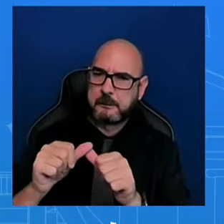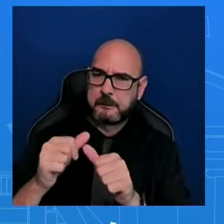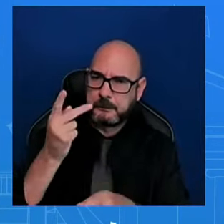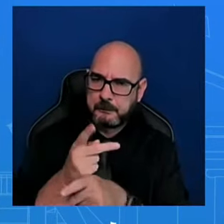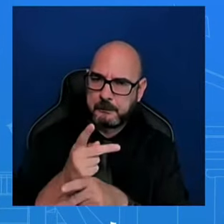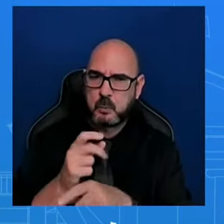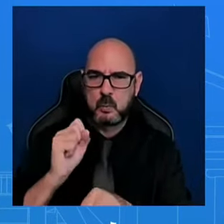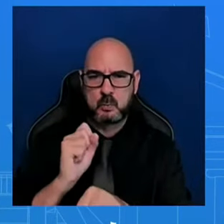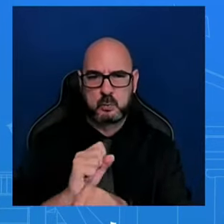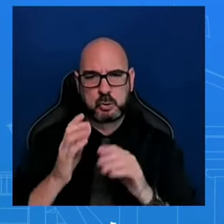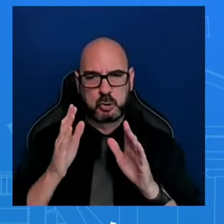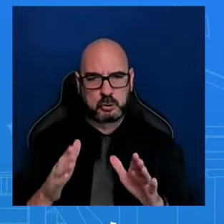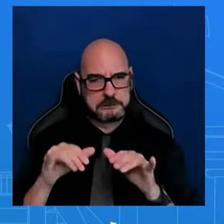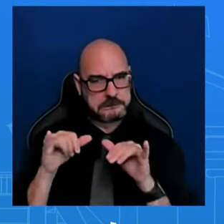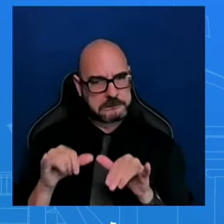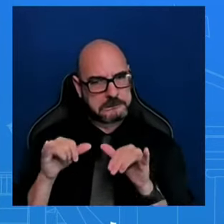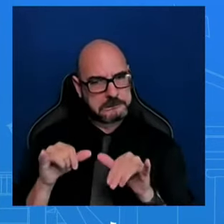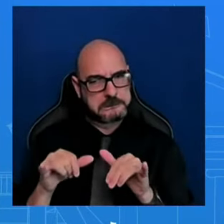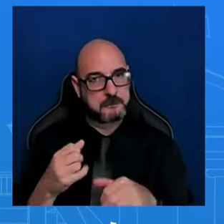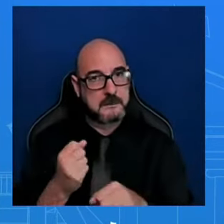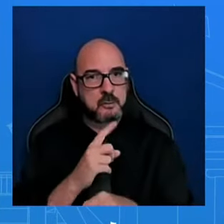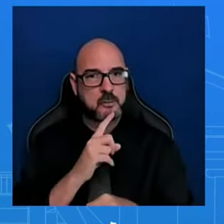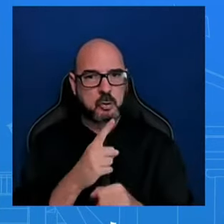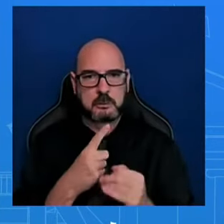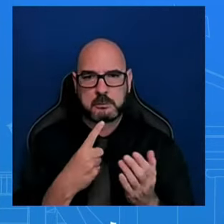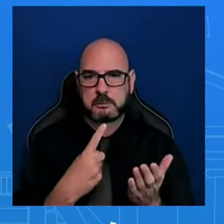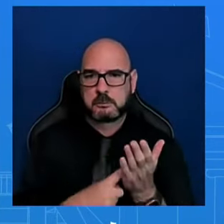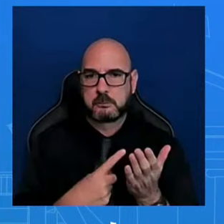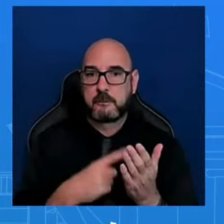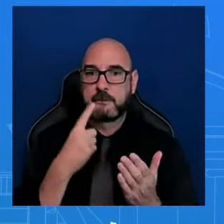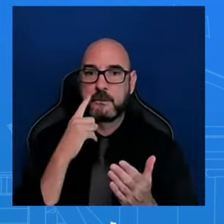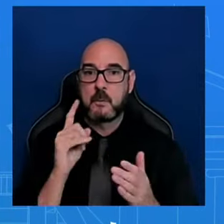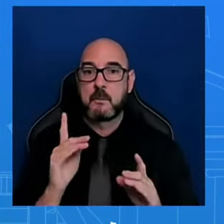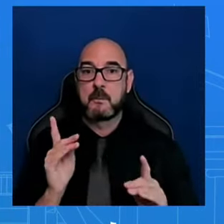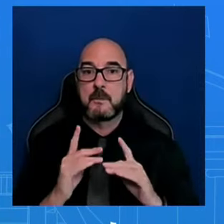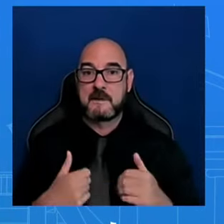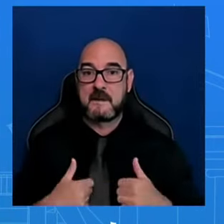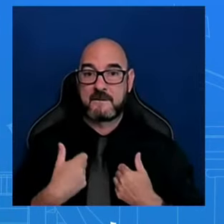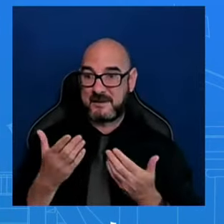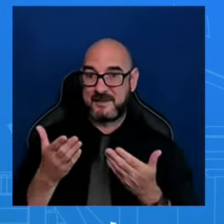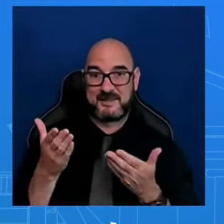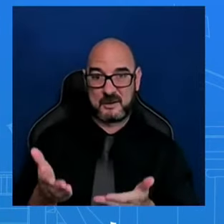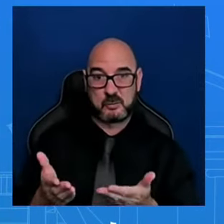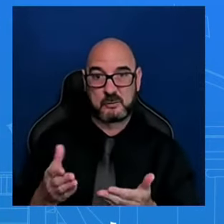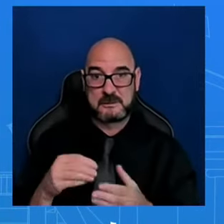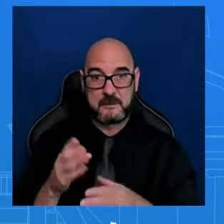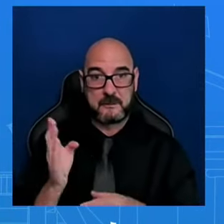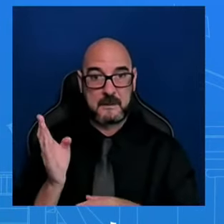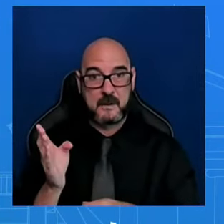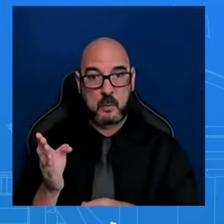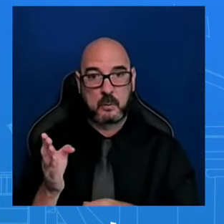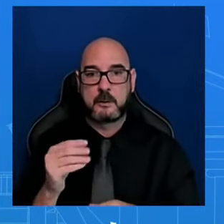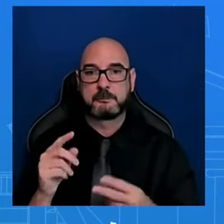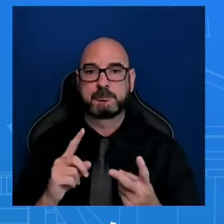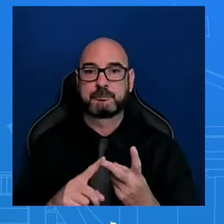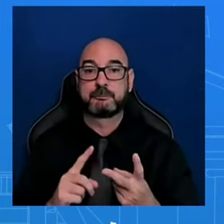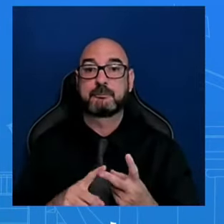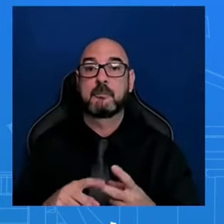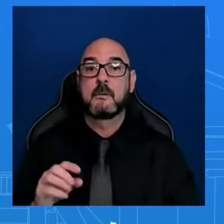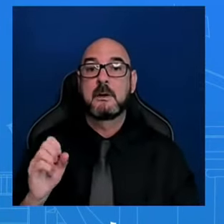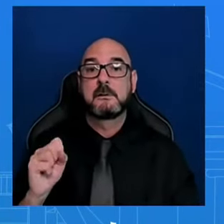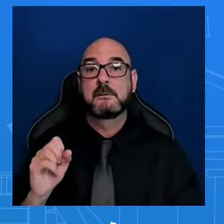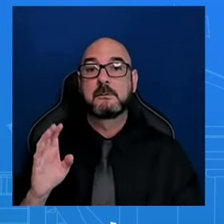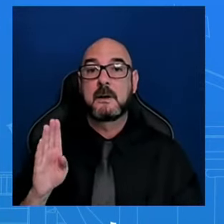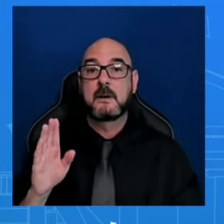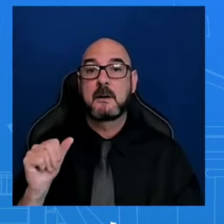having those important conversations for the people of Baltimore, obviously. They're also working with SBA to reach out to small businesses and are in touch with